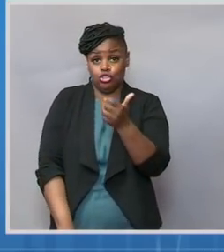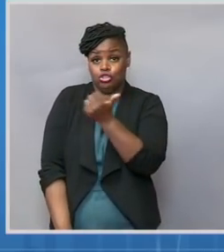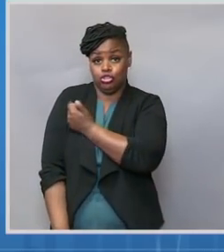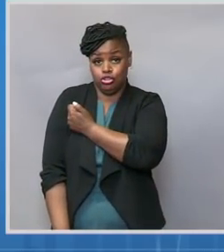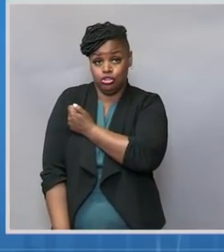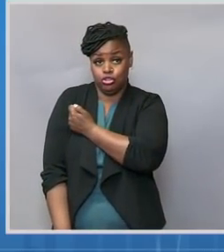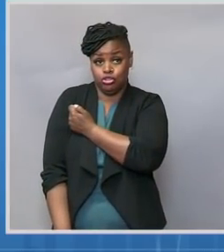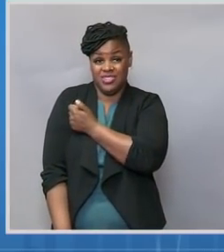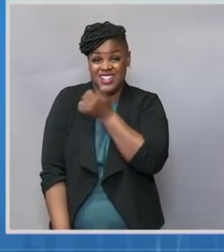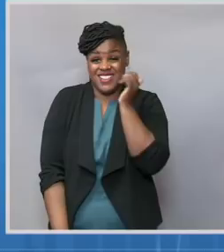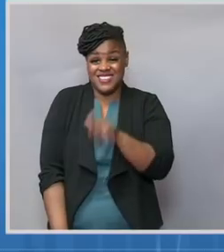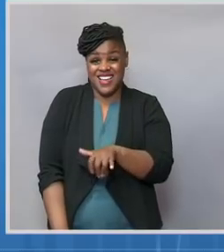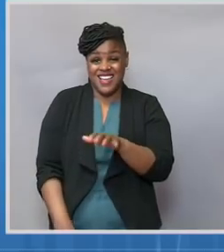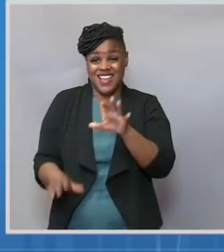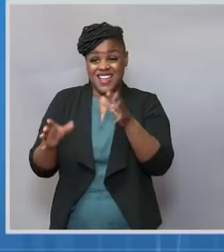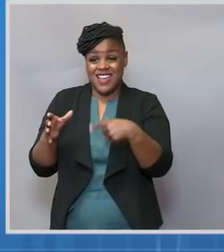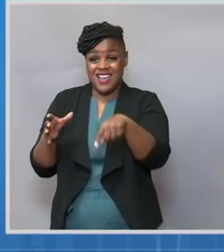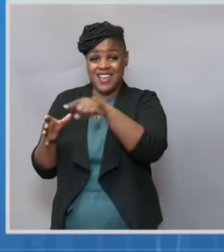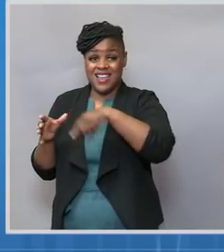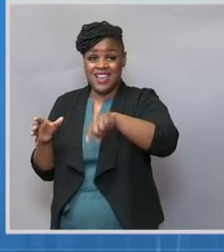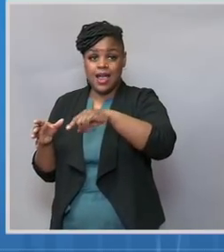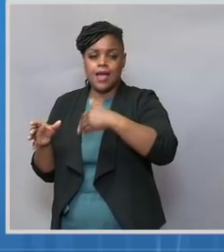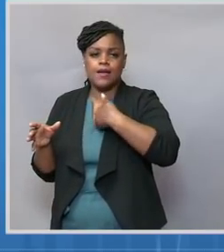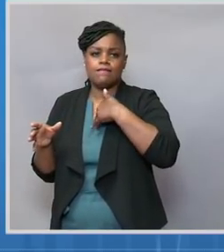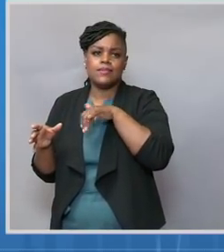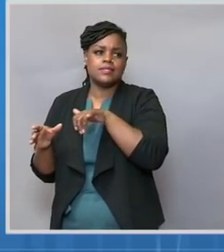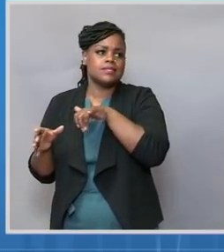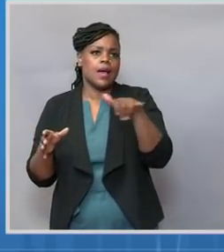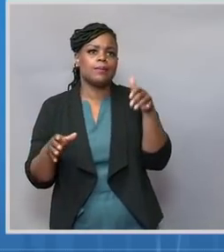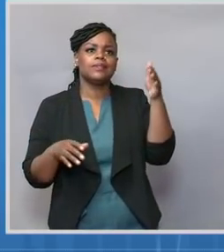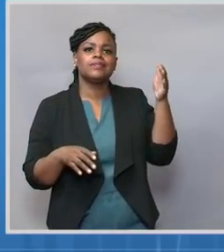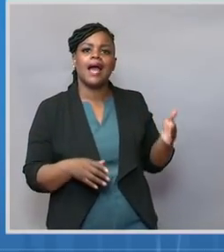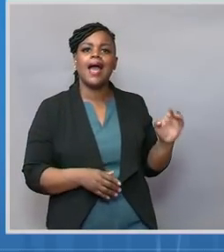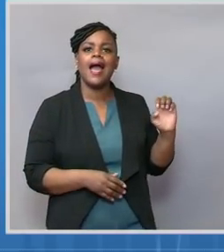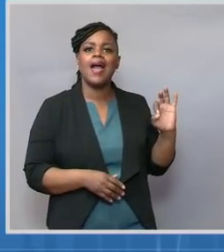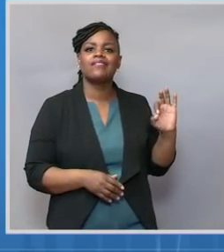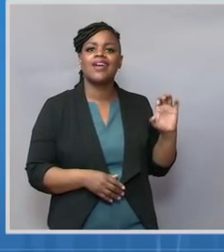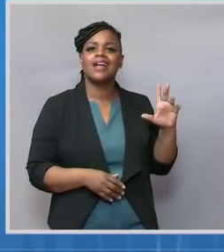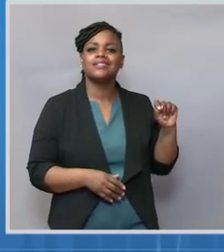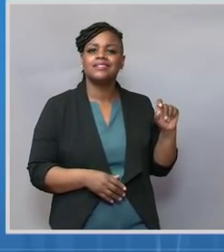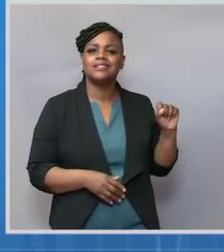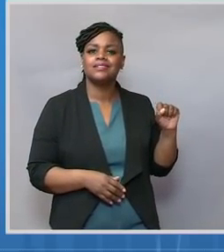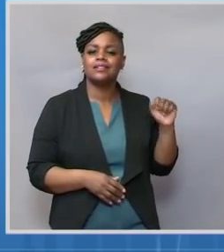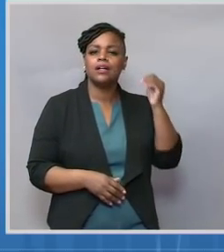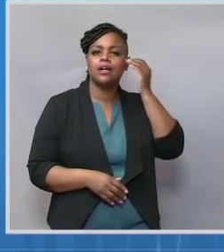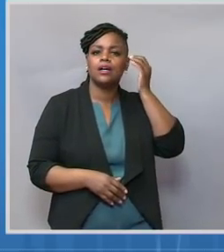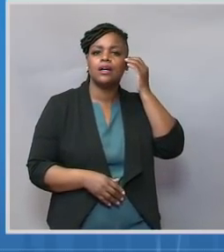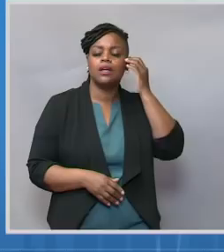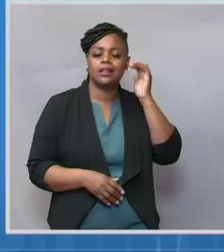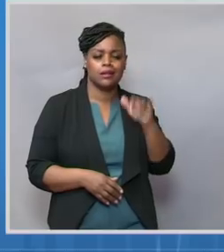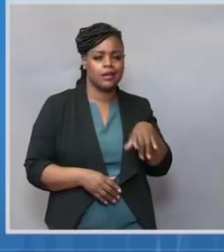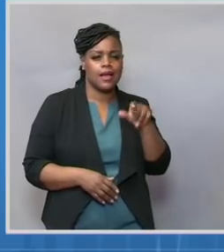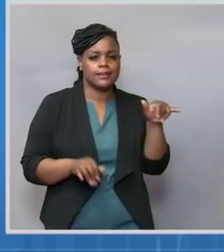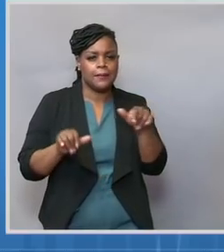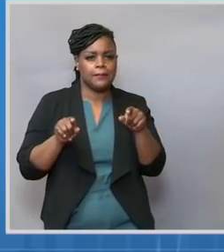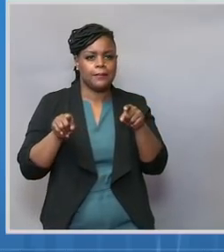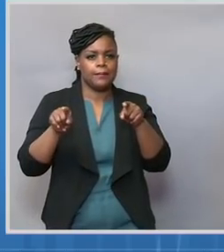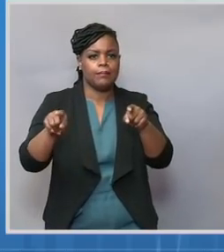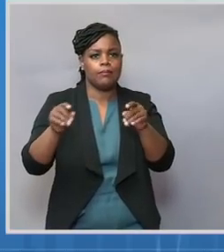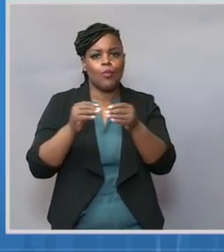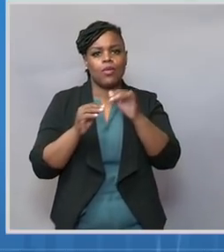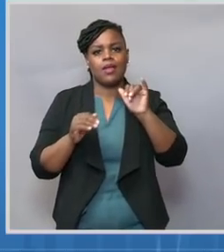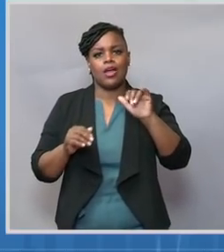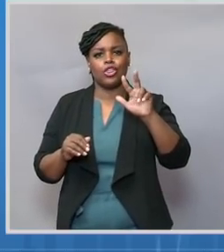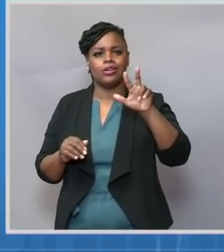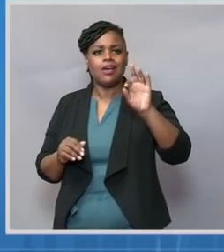following vaccination. We were also able to follow in detail more than 3,900 pregnant women, and